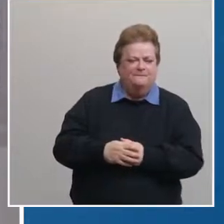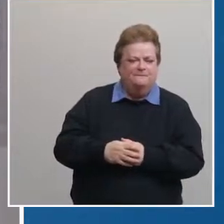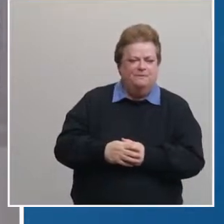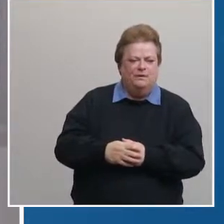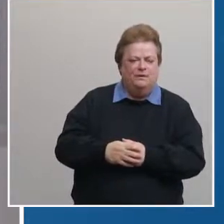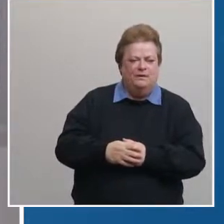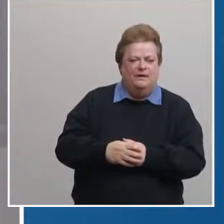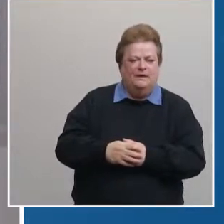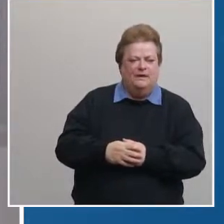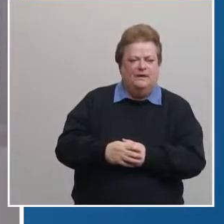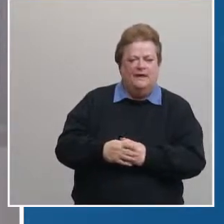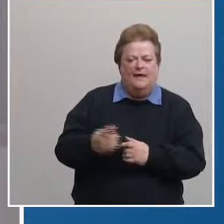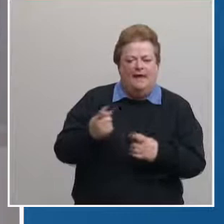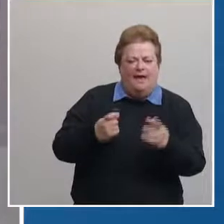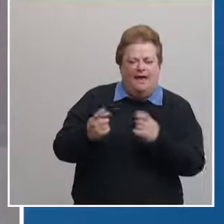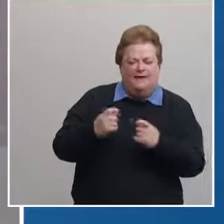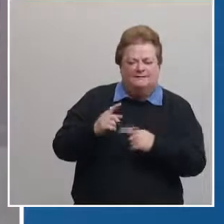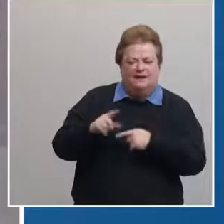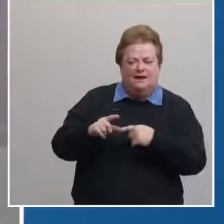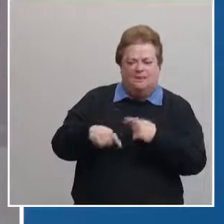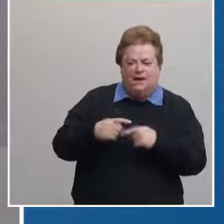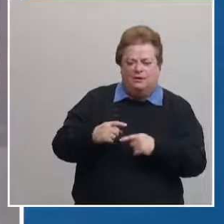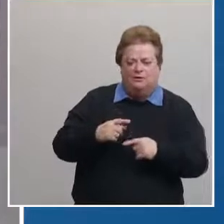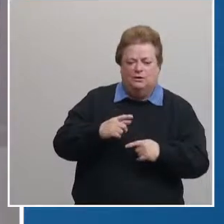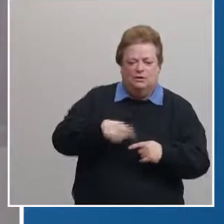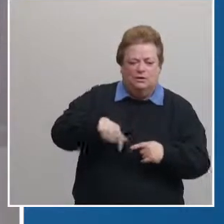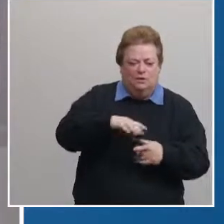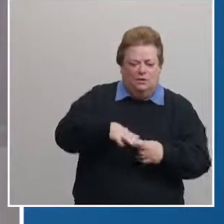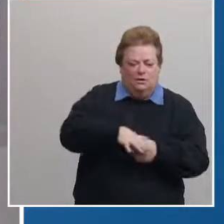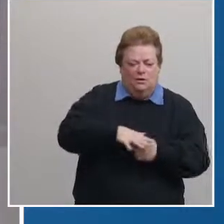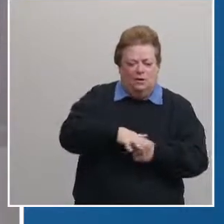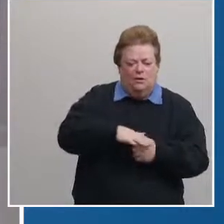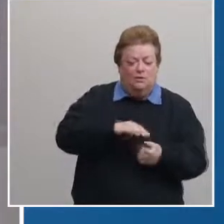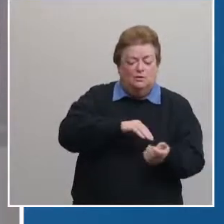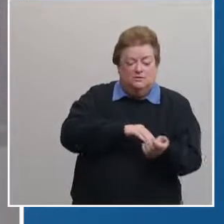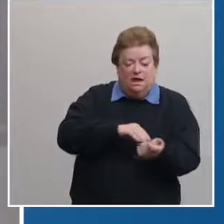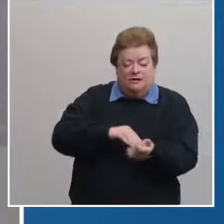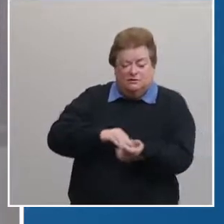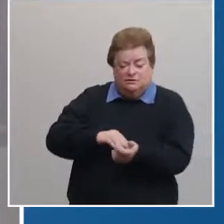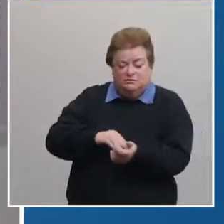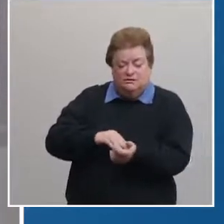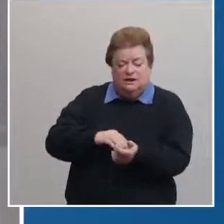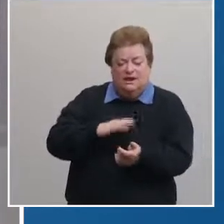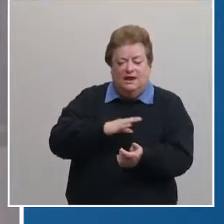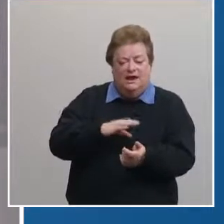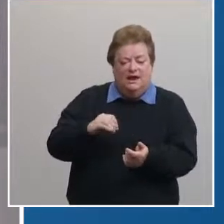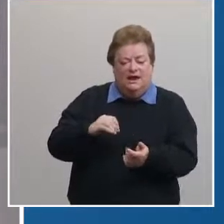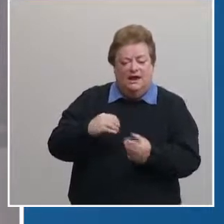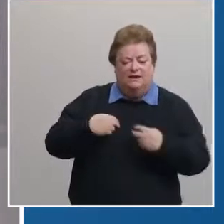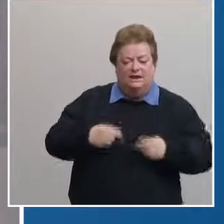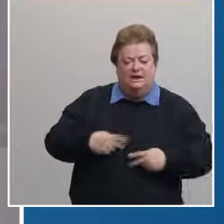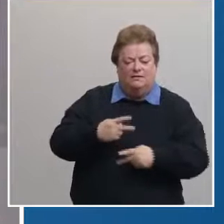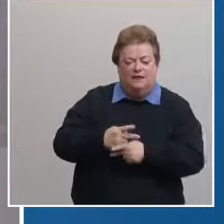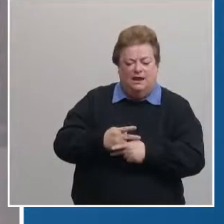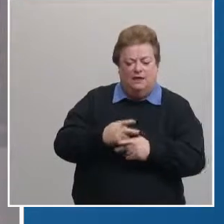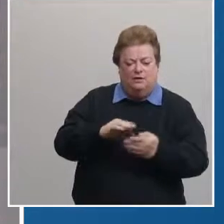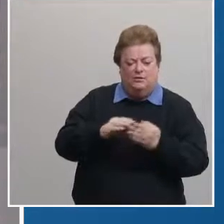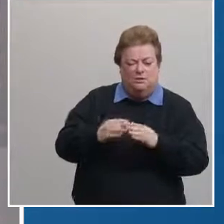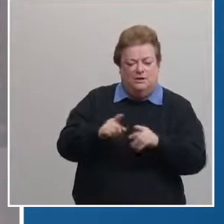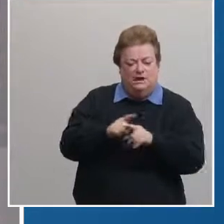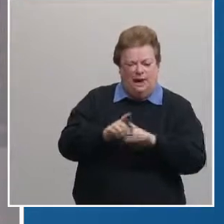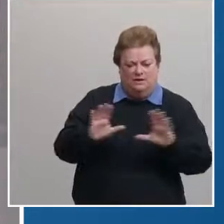for the area physicians and the the the health care community as a whole